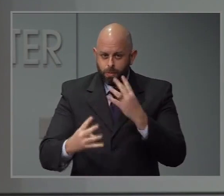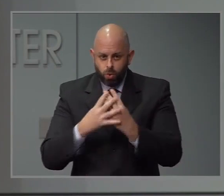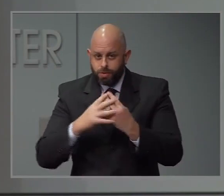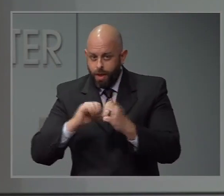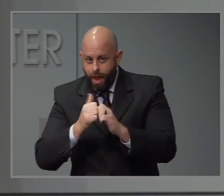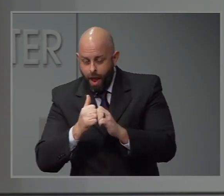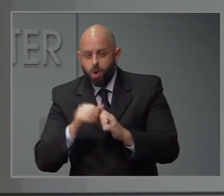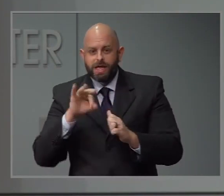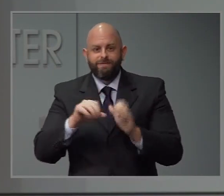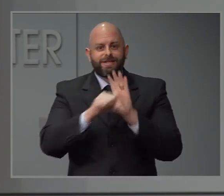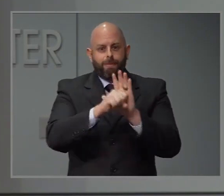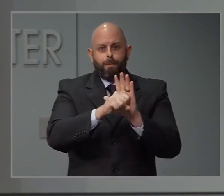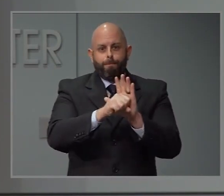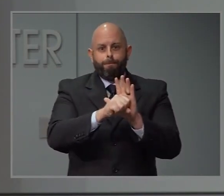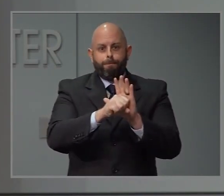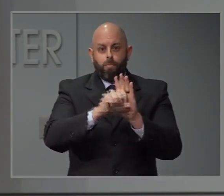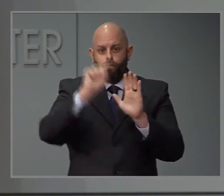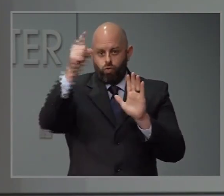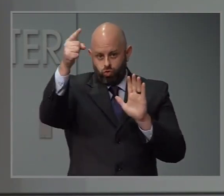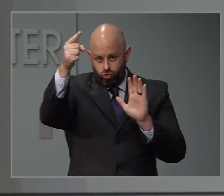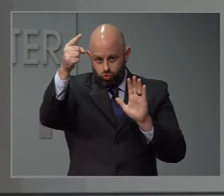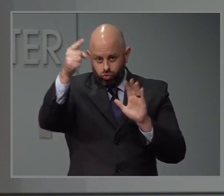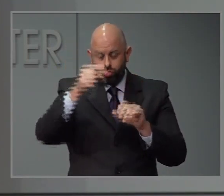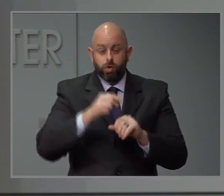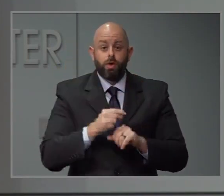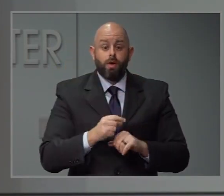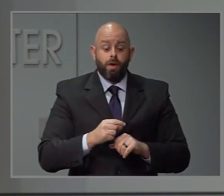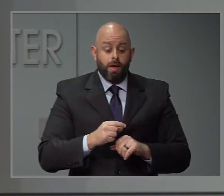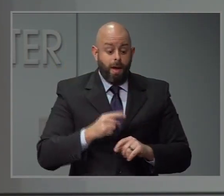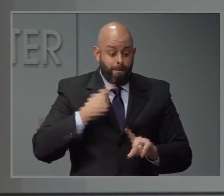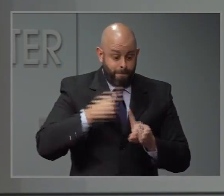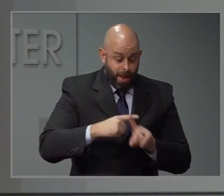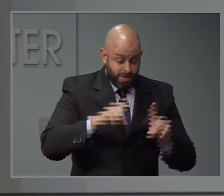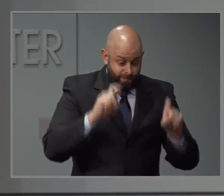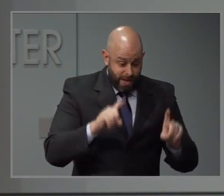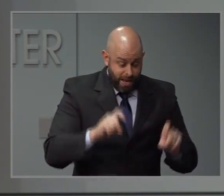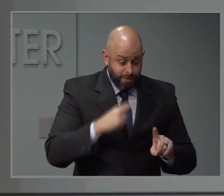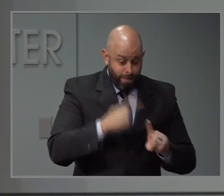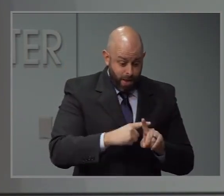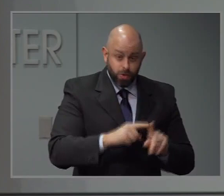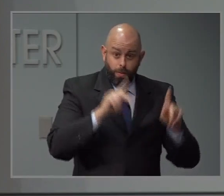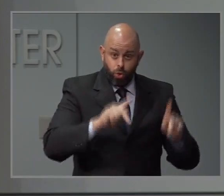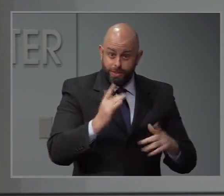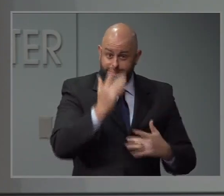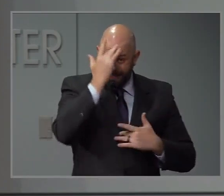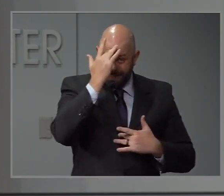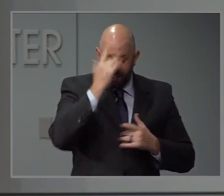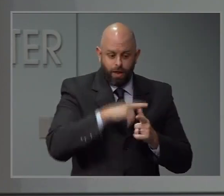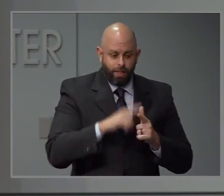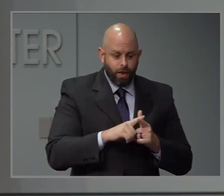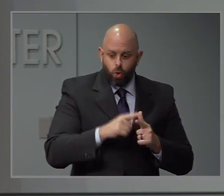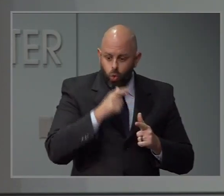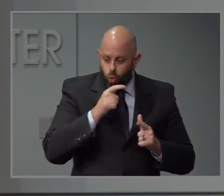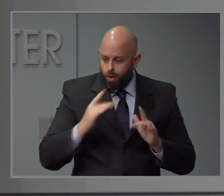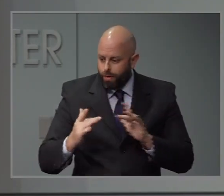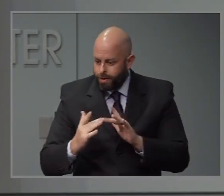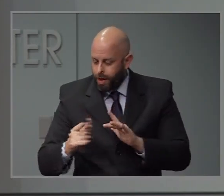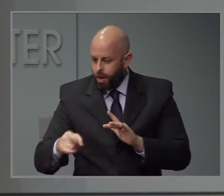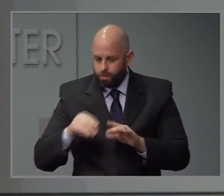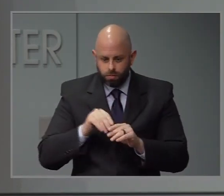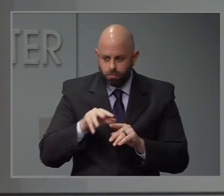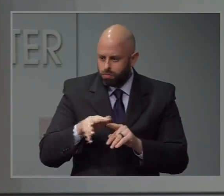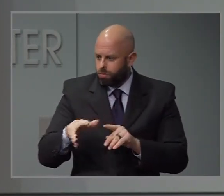are symptom-based and then they are contact-based. So it starts with symptoms and then moves from there.